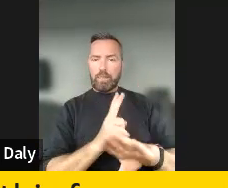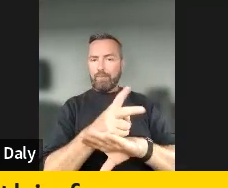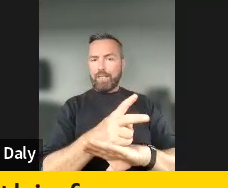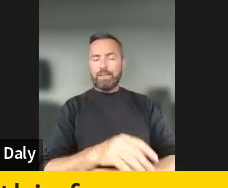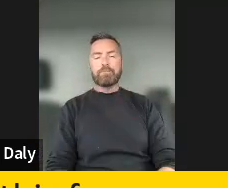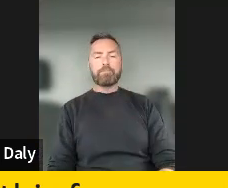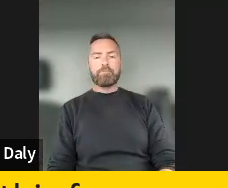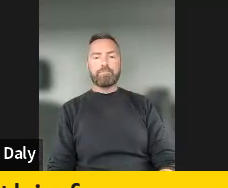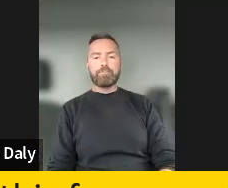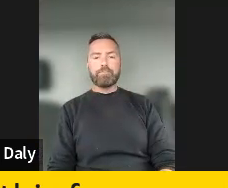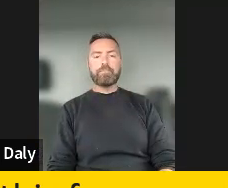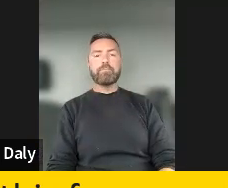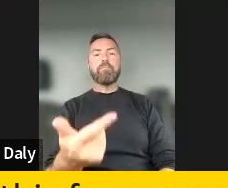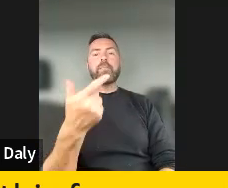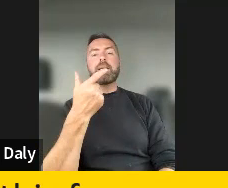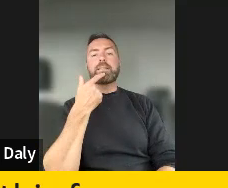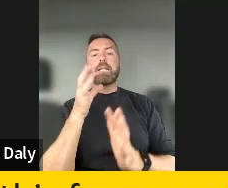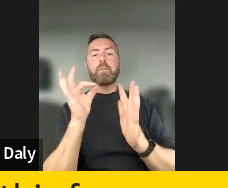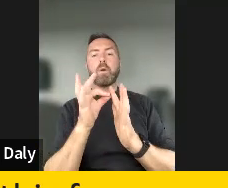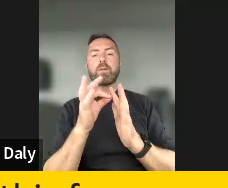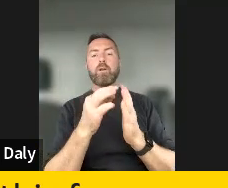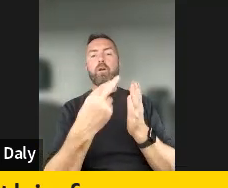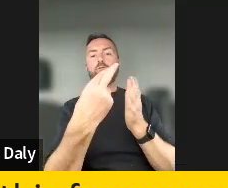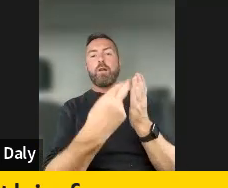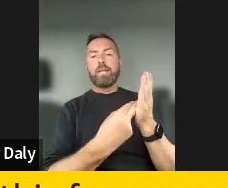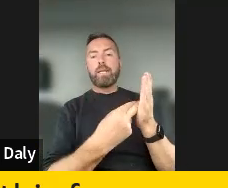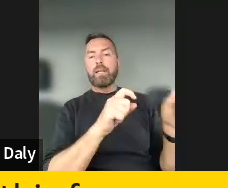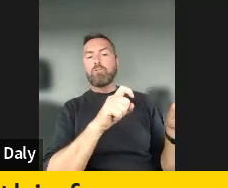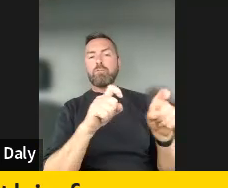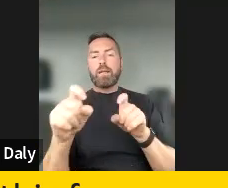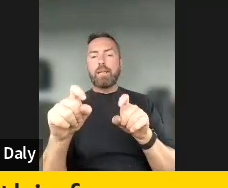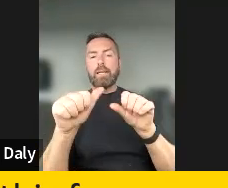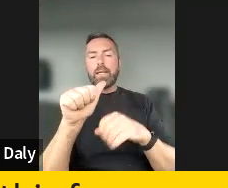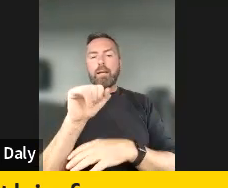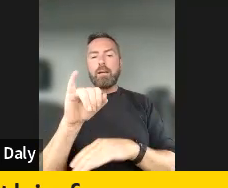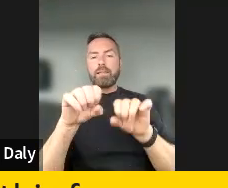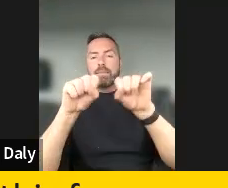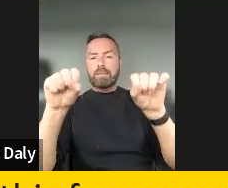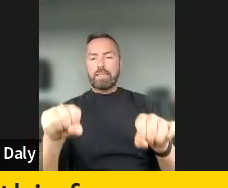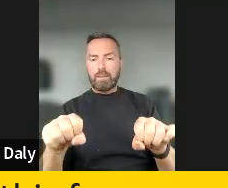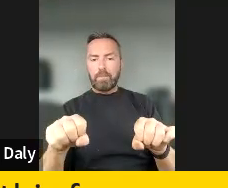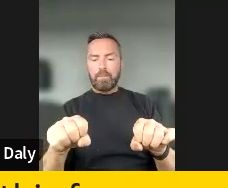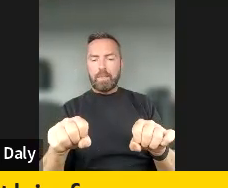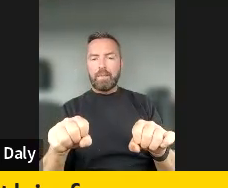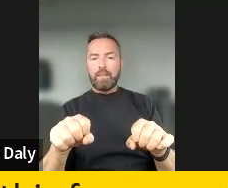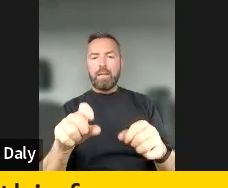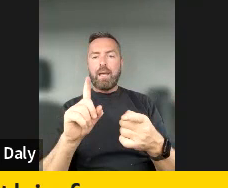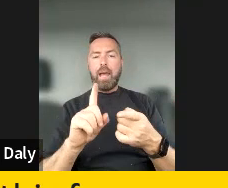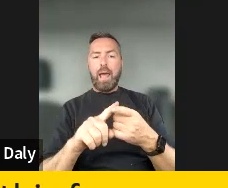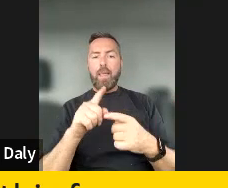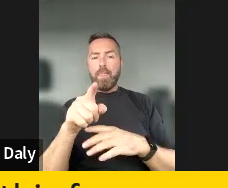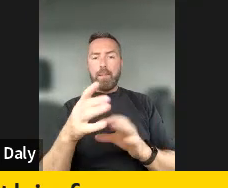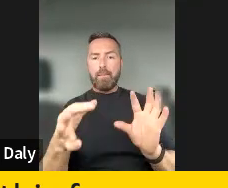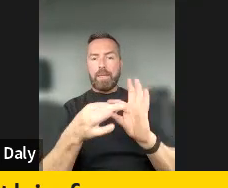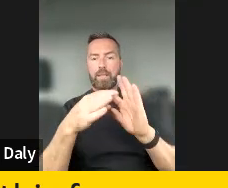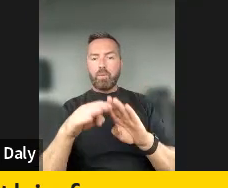So the second point is to regulate AI systems, including those that fall under the remit of the common foreign and security policy. And